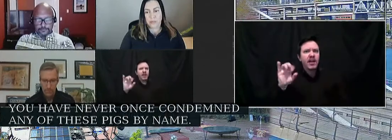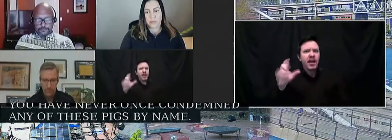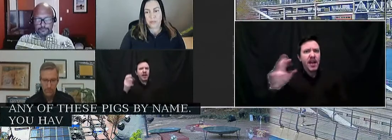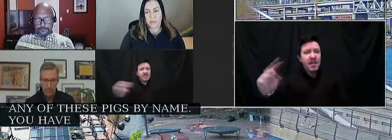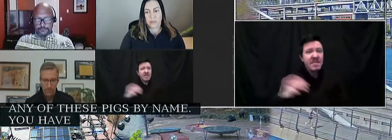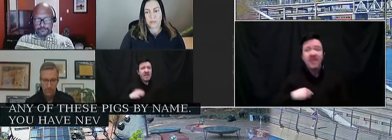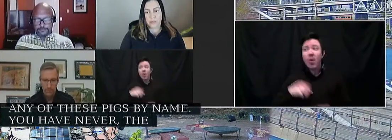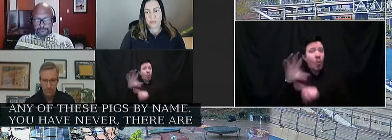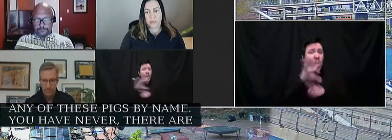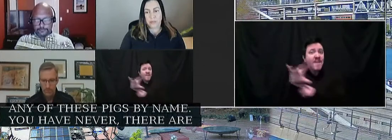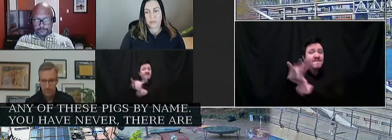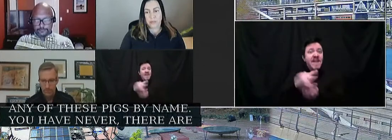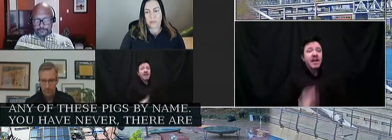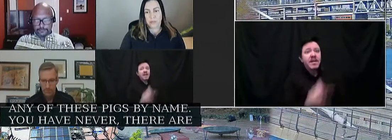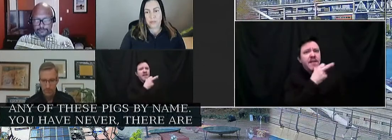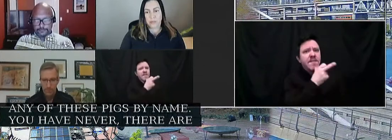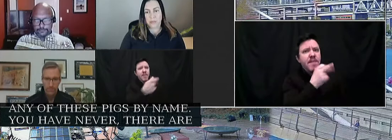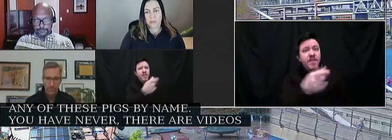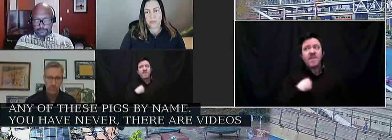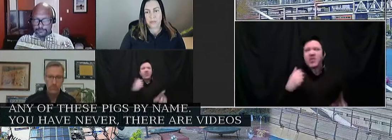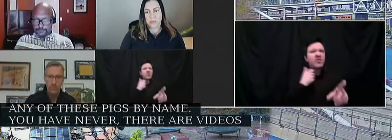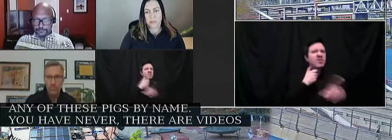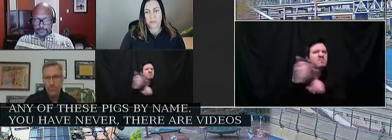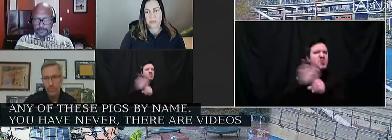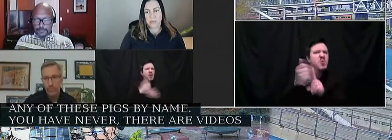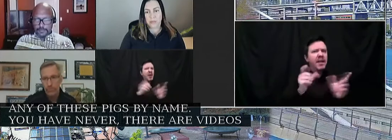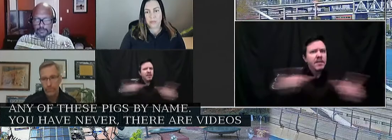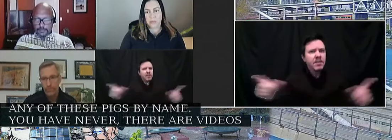videos of these motherfuckers brutalizing people. You have.